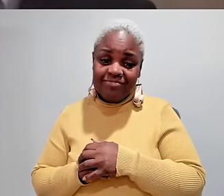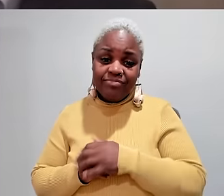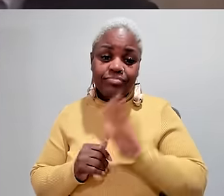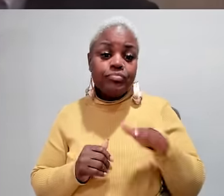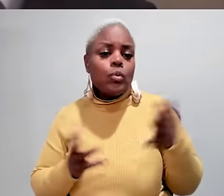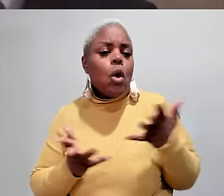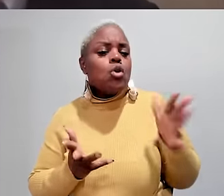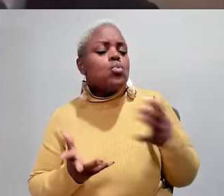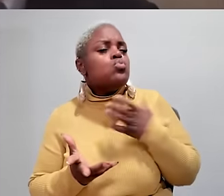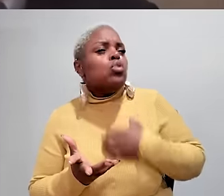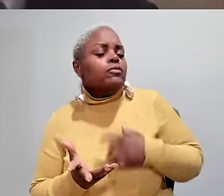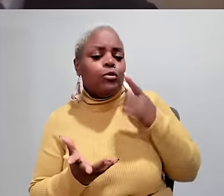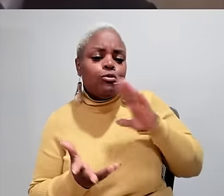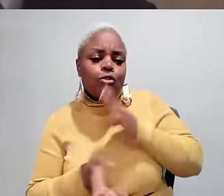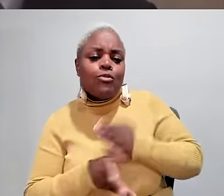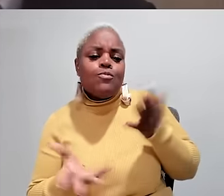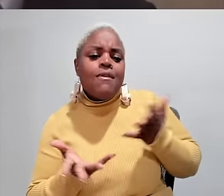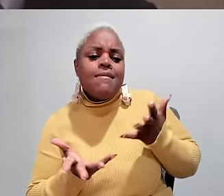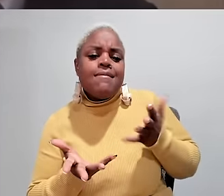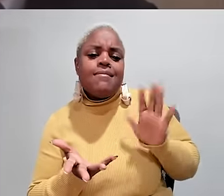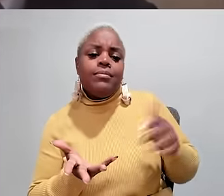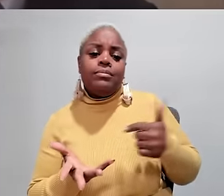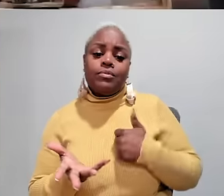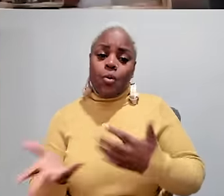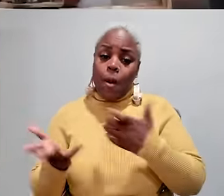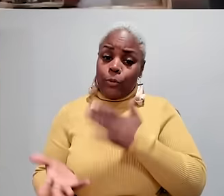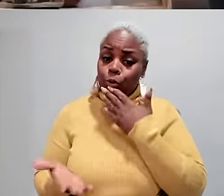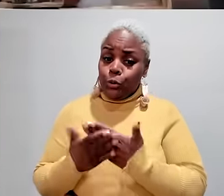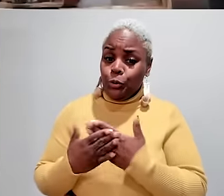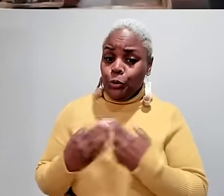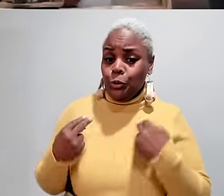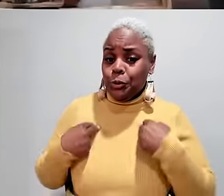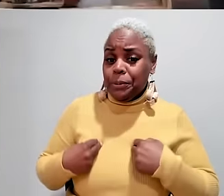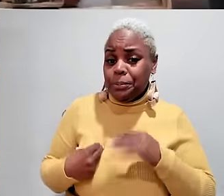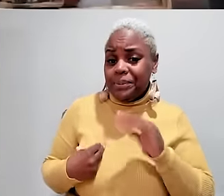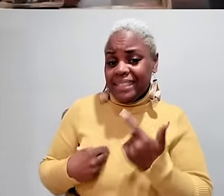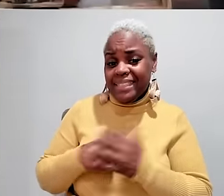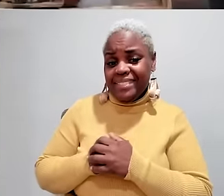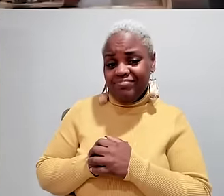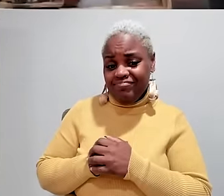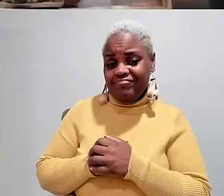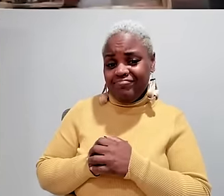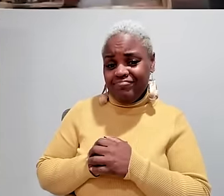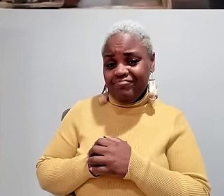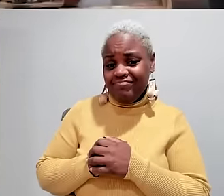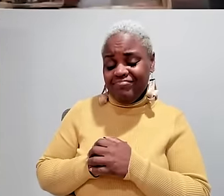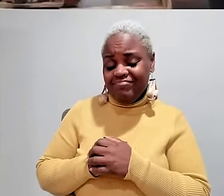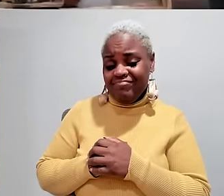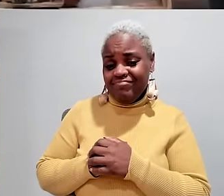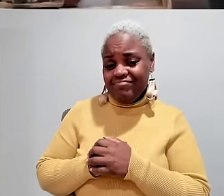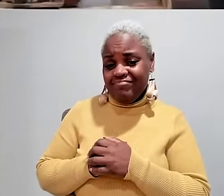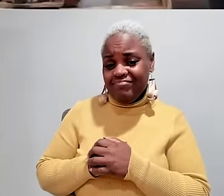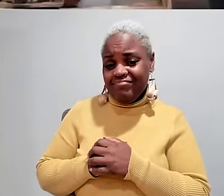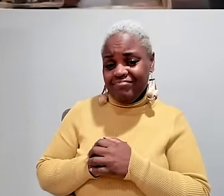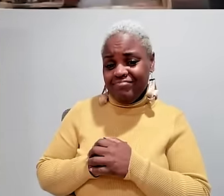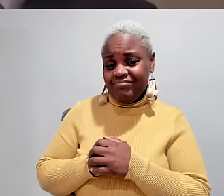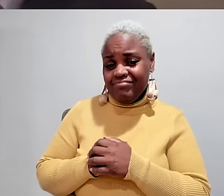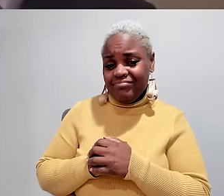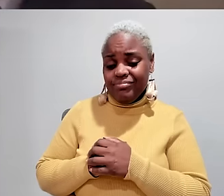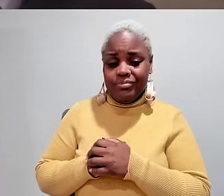What is your wish for your daughter? What do you want for her? I want her to be a good human being.